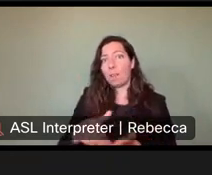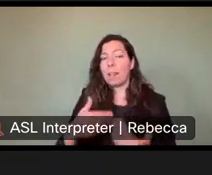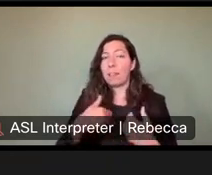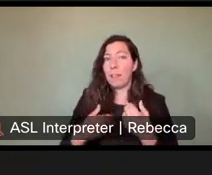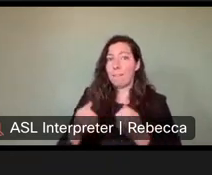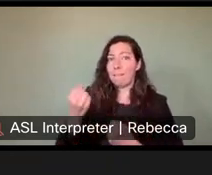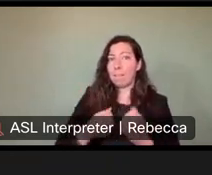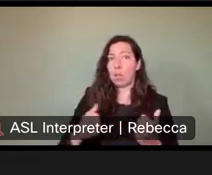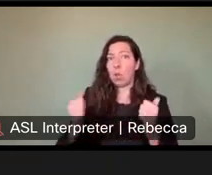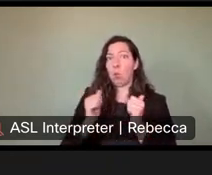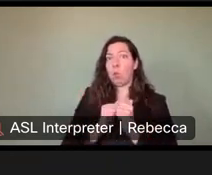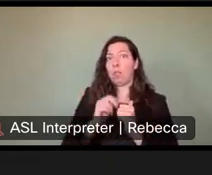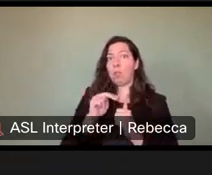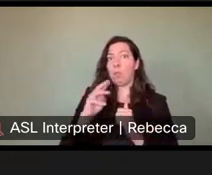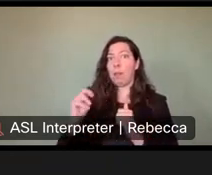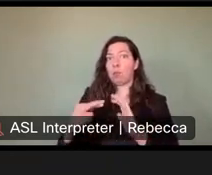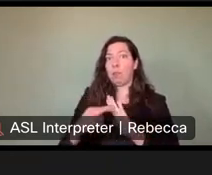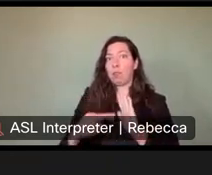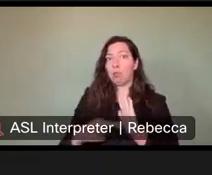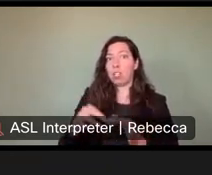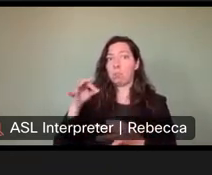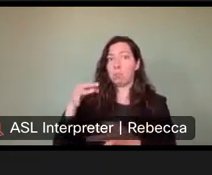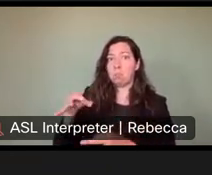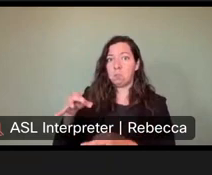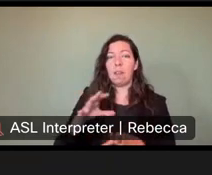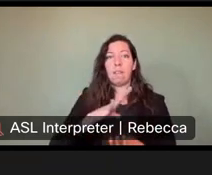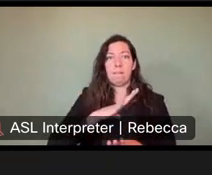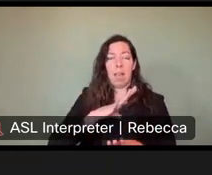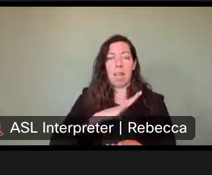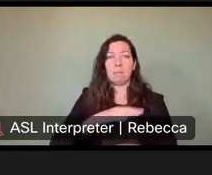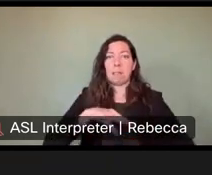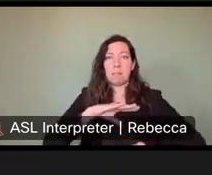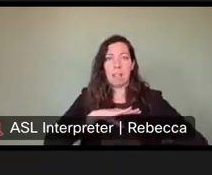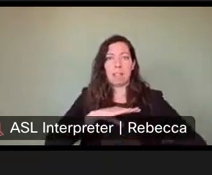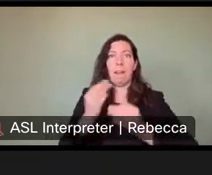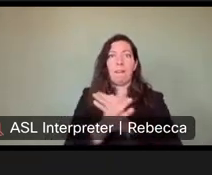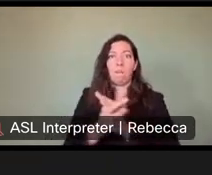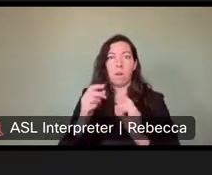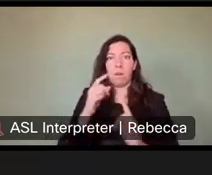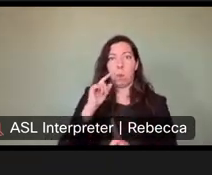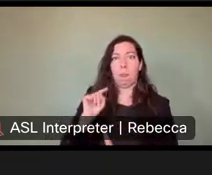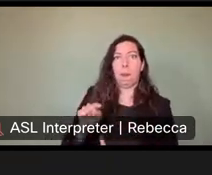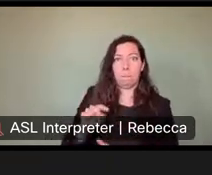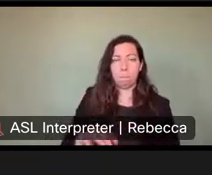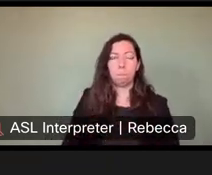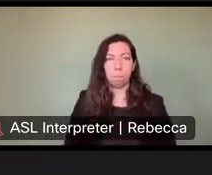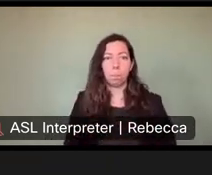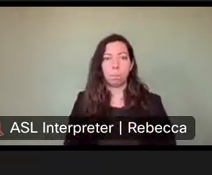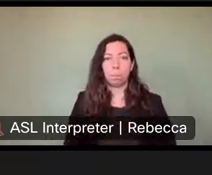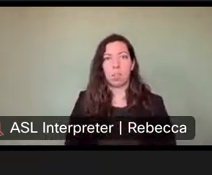will, uh, verify or qualify them for the free day use under the rule of remission the way we have it.